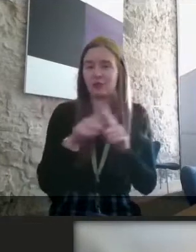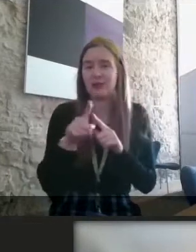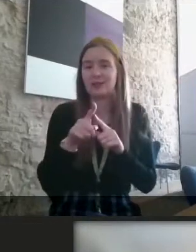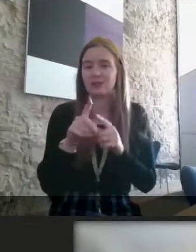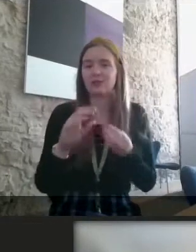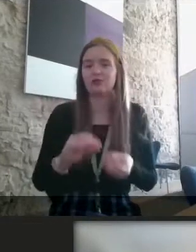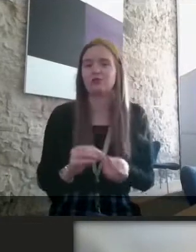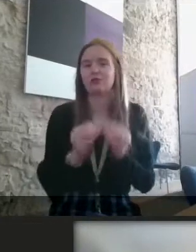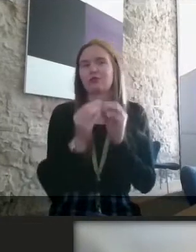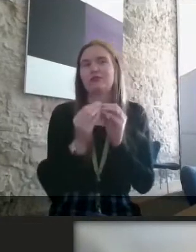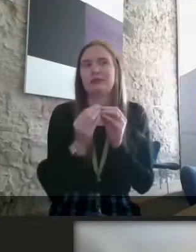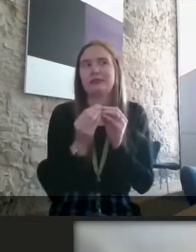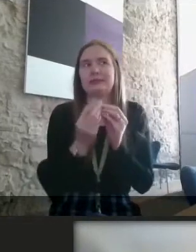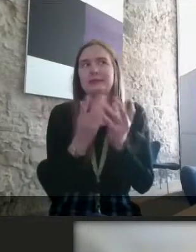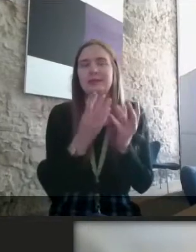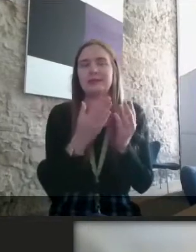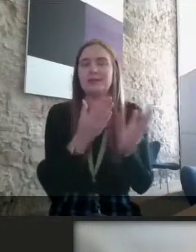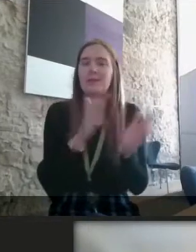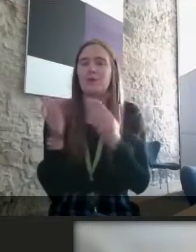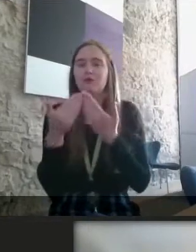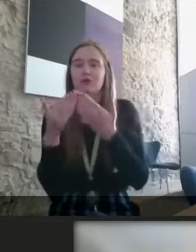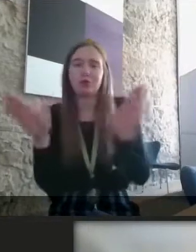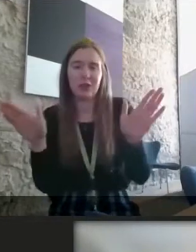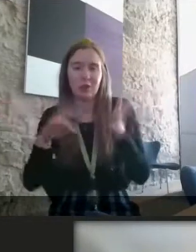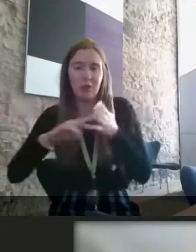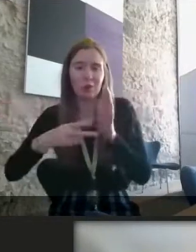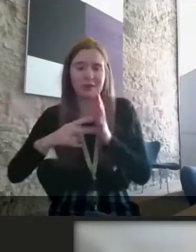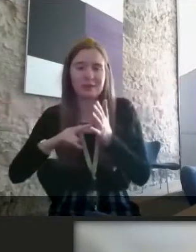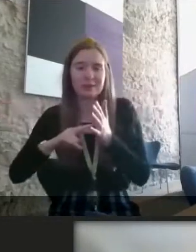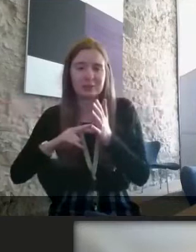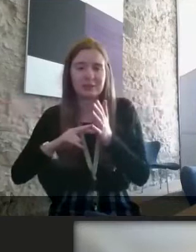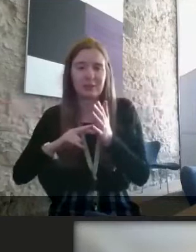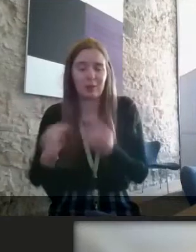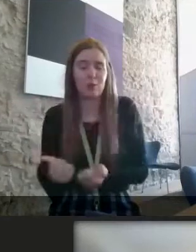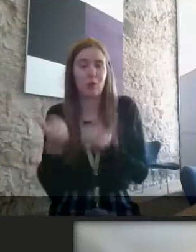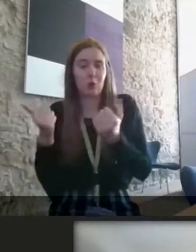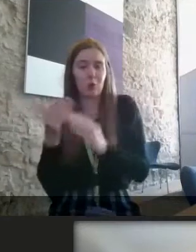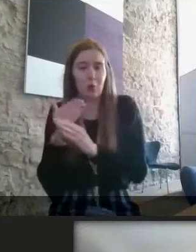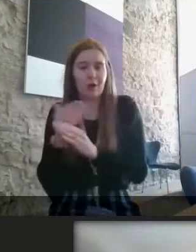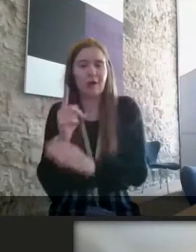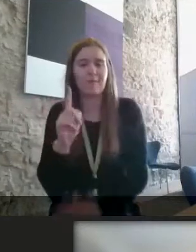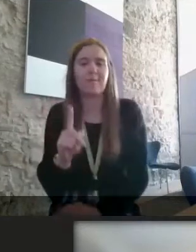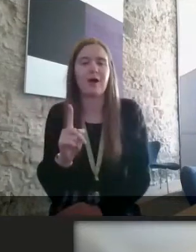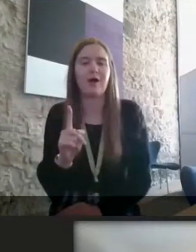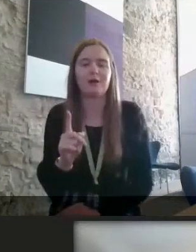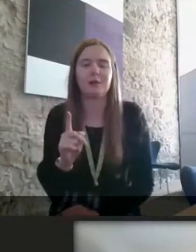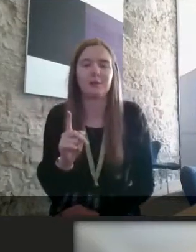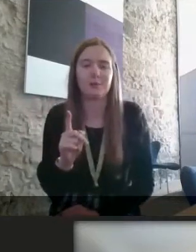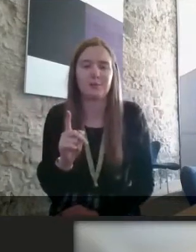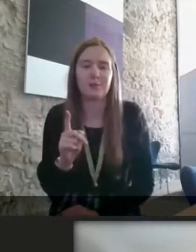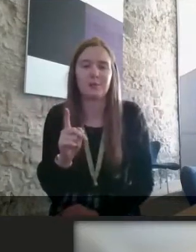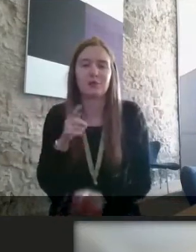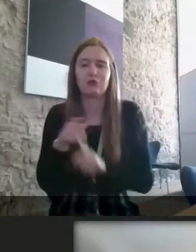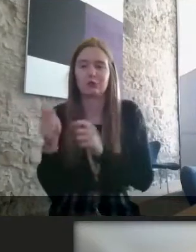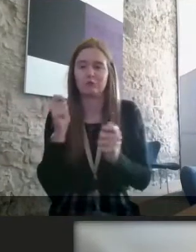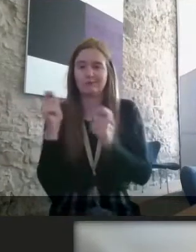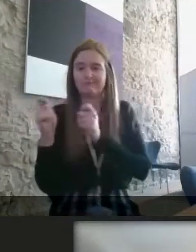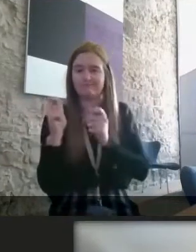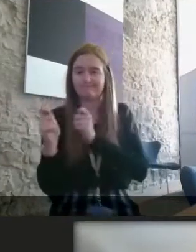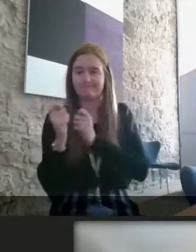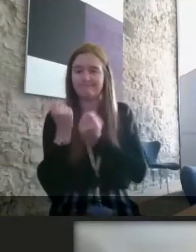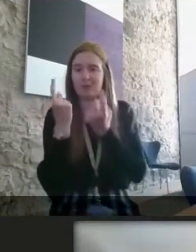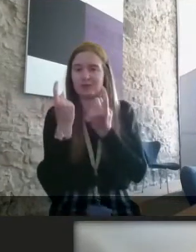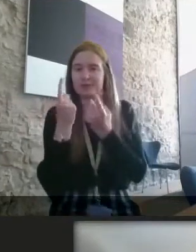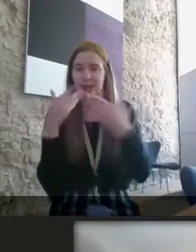so it's moved to the more general organisations which do a lot of good work but sometimes when it comes to adjustments and understanding about